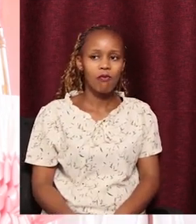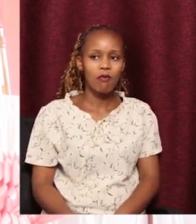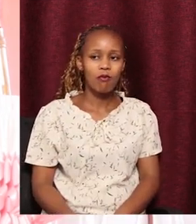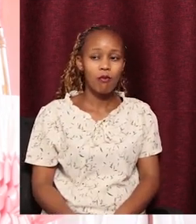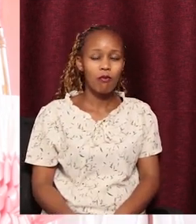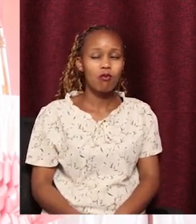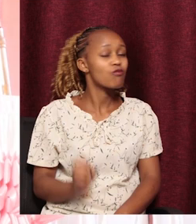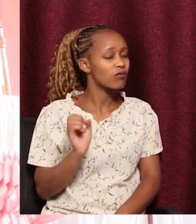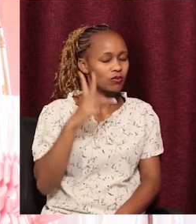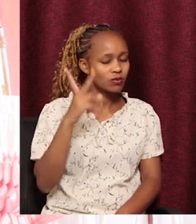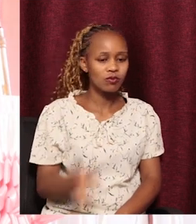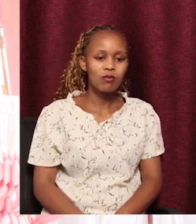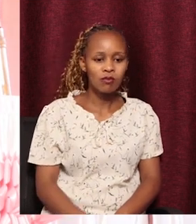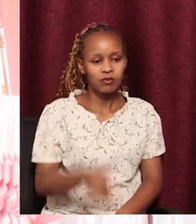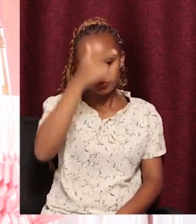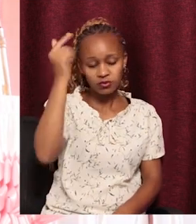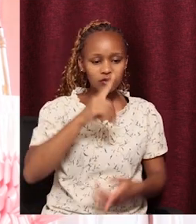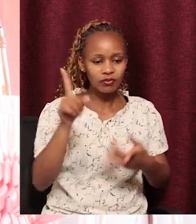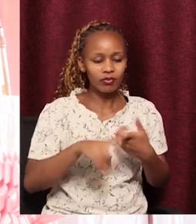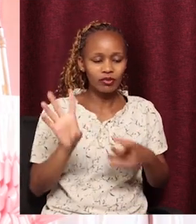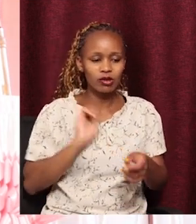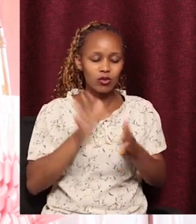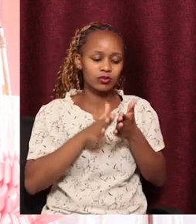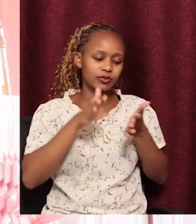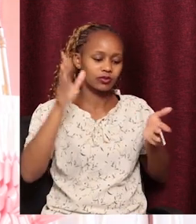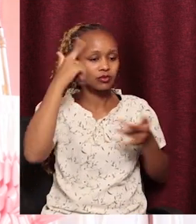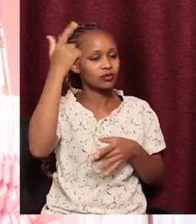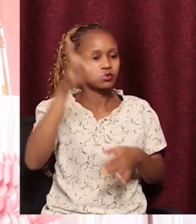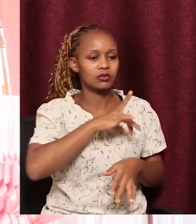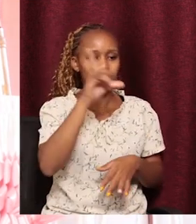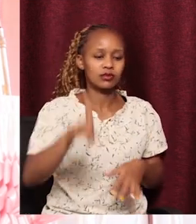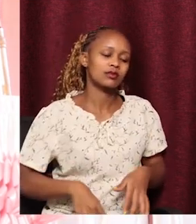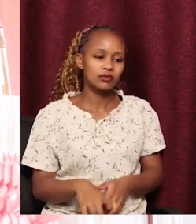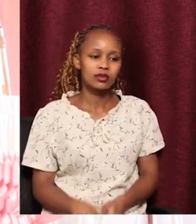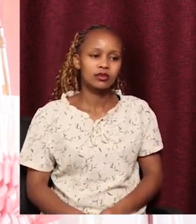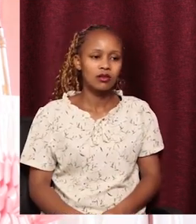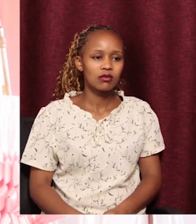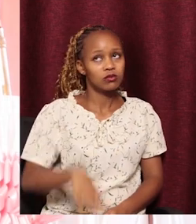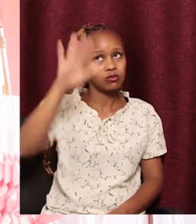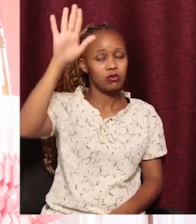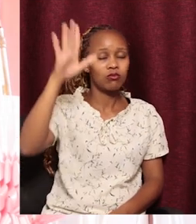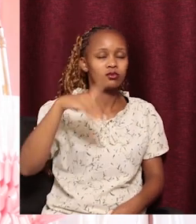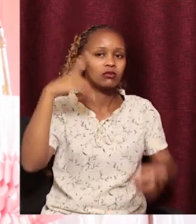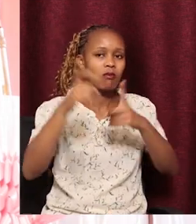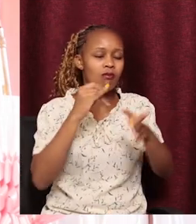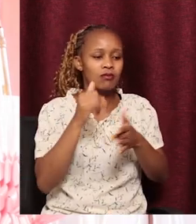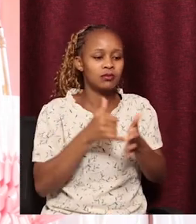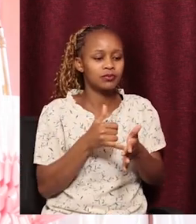Oh, okay. Because when we are advancing the dream of God, he is the one in charge.